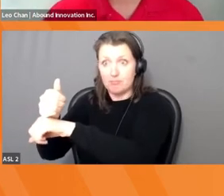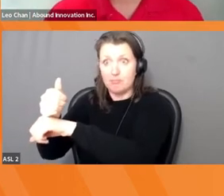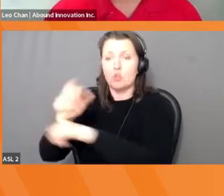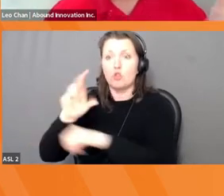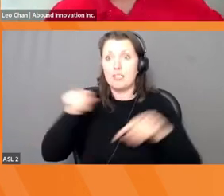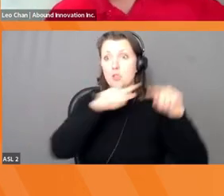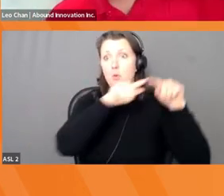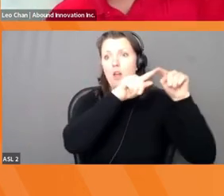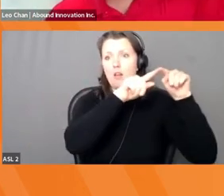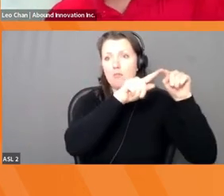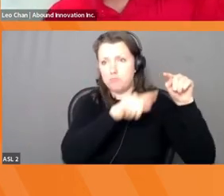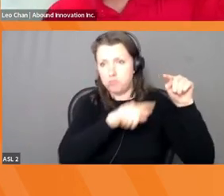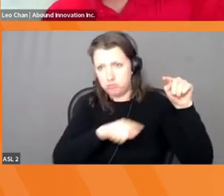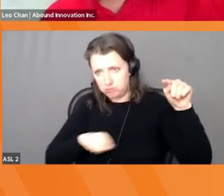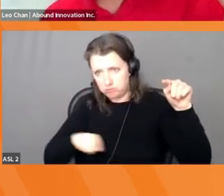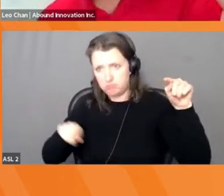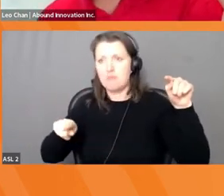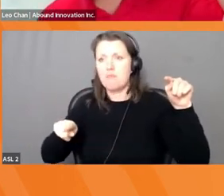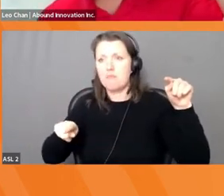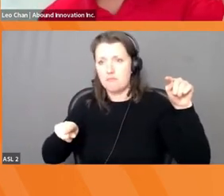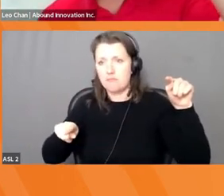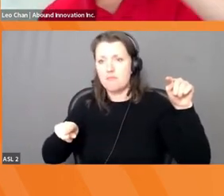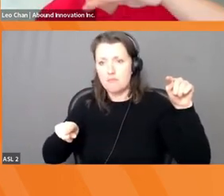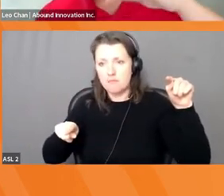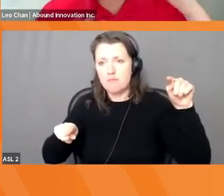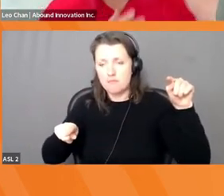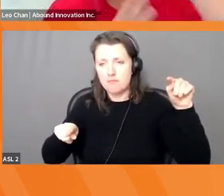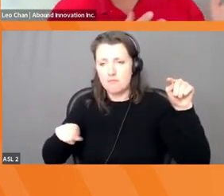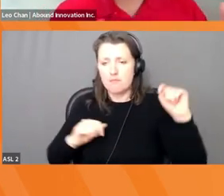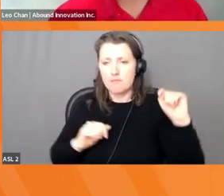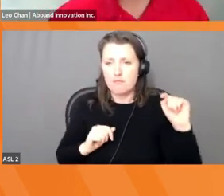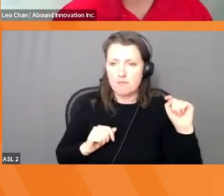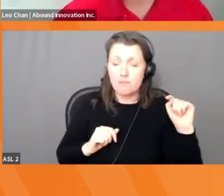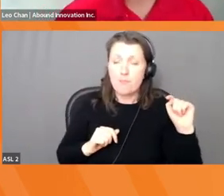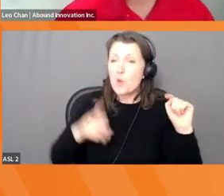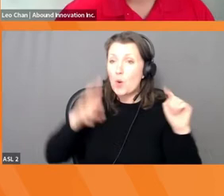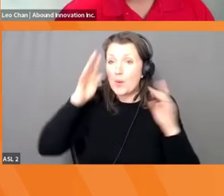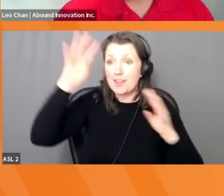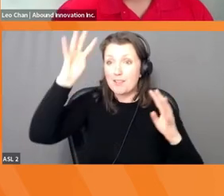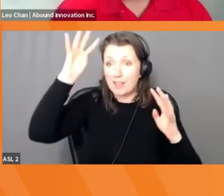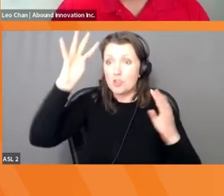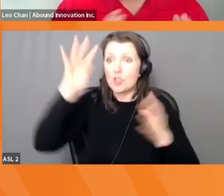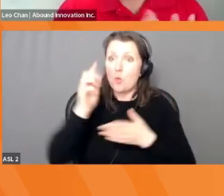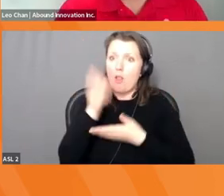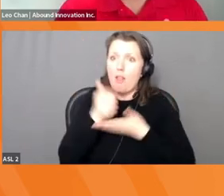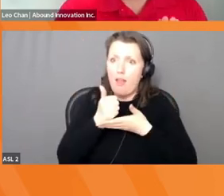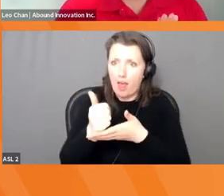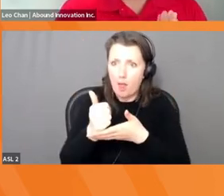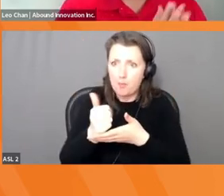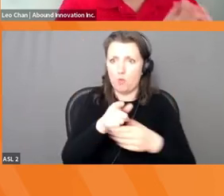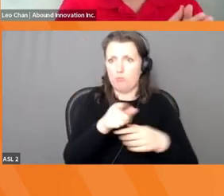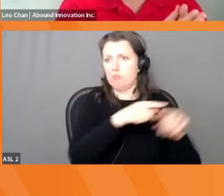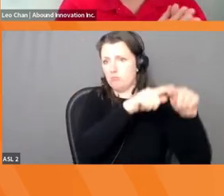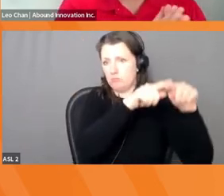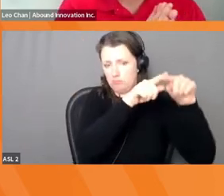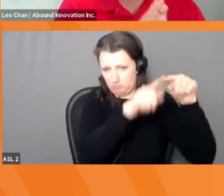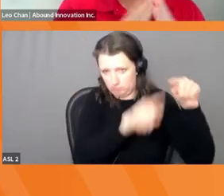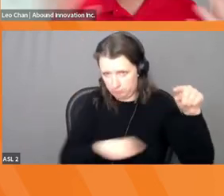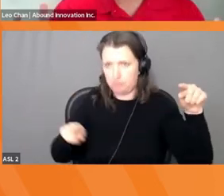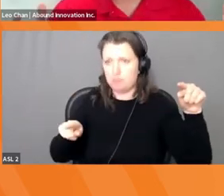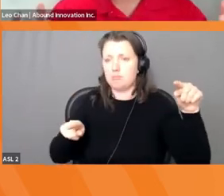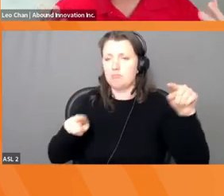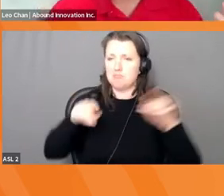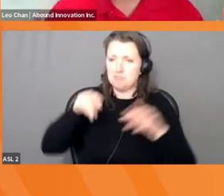a lot of sense, right? So you're trying to lower the amount of risk from high to low. And that's what innovation helps with. So conversely, when you start the